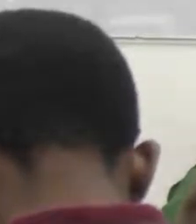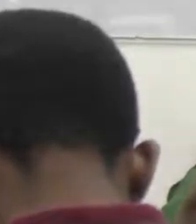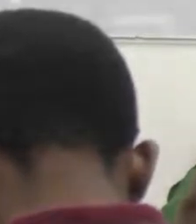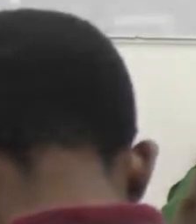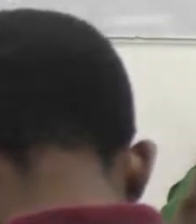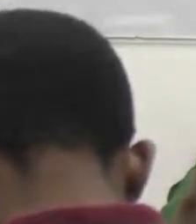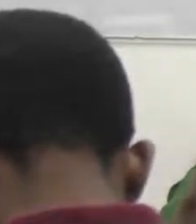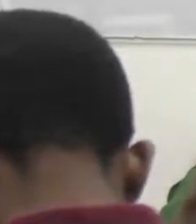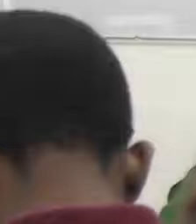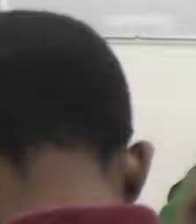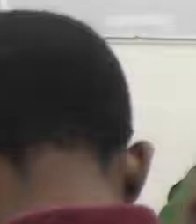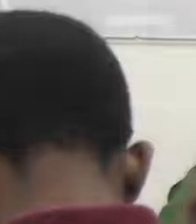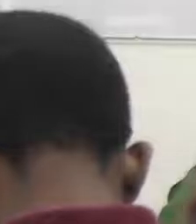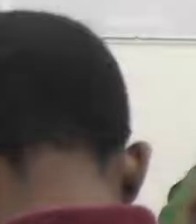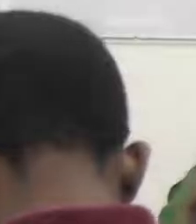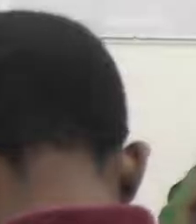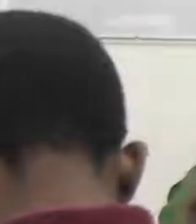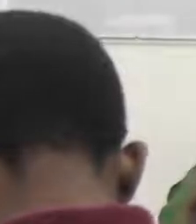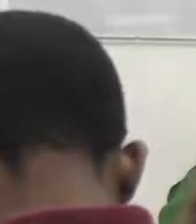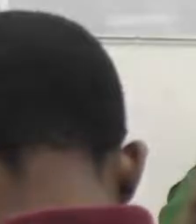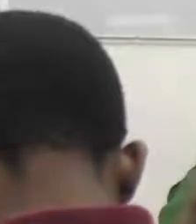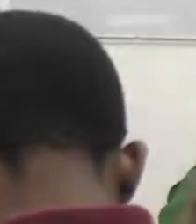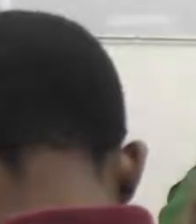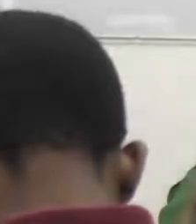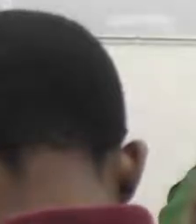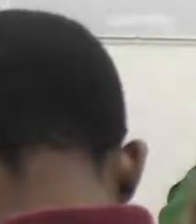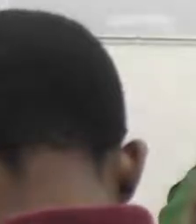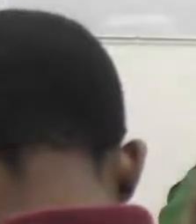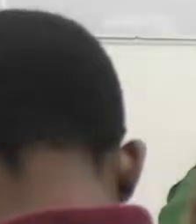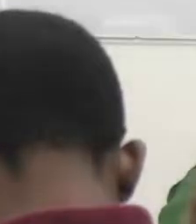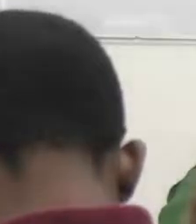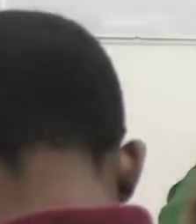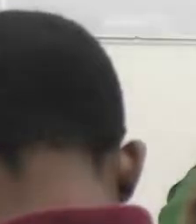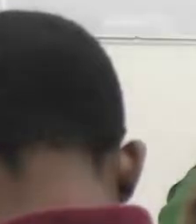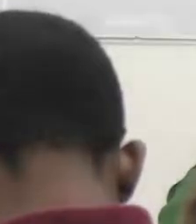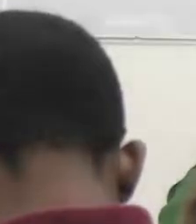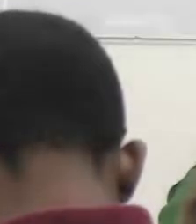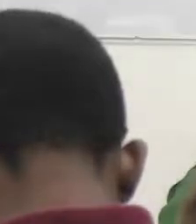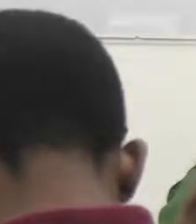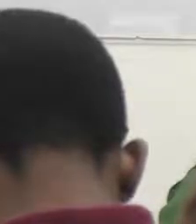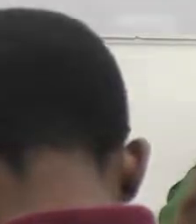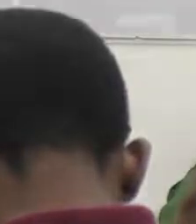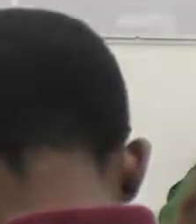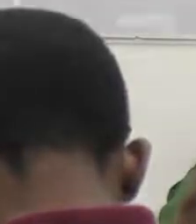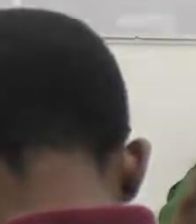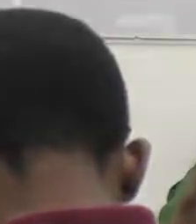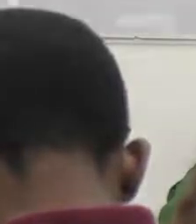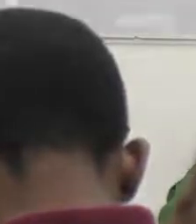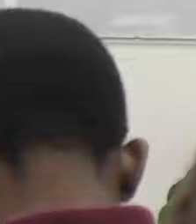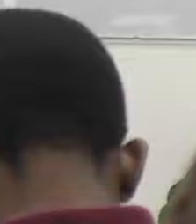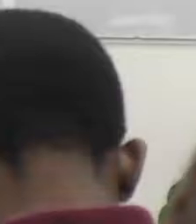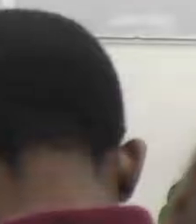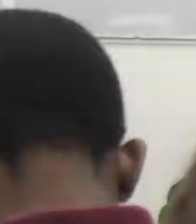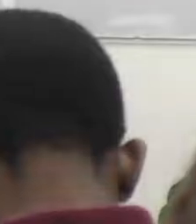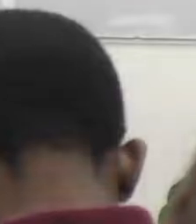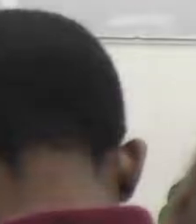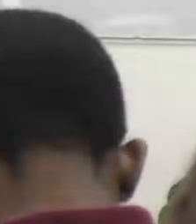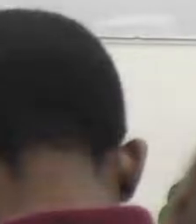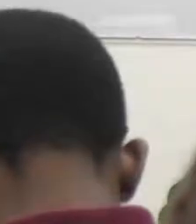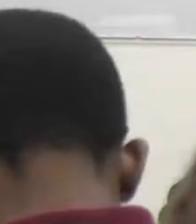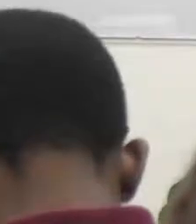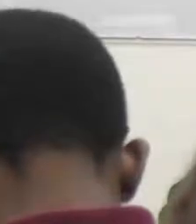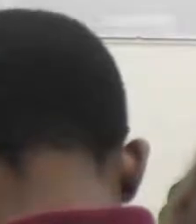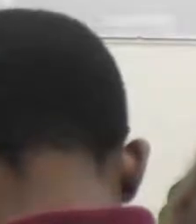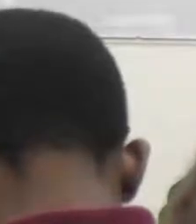precise gifts. Incisive, they speak directly to the heart of the needy. We ask you, Lord, prepare us for the coming of the Lord